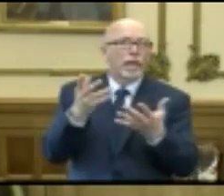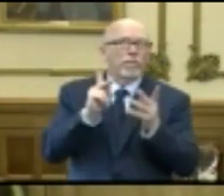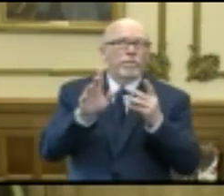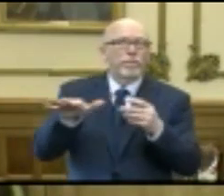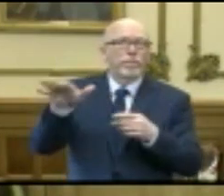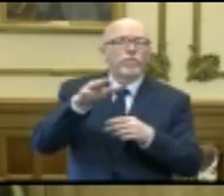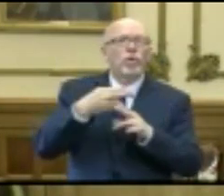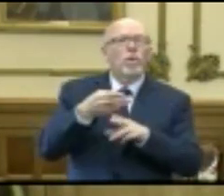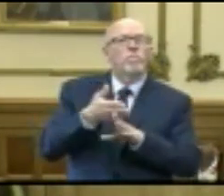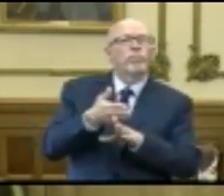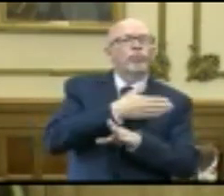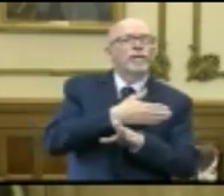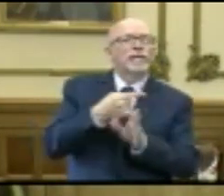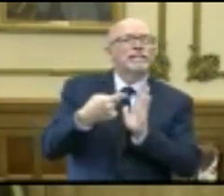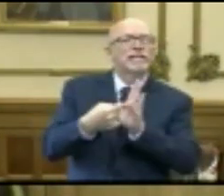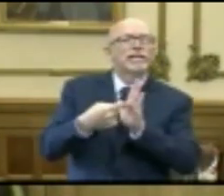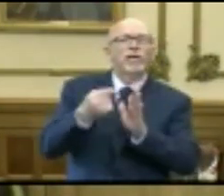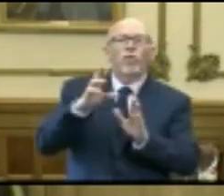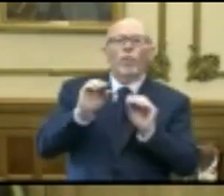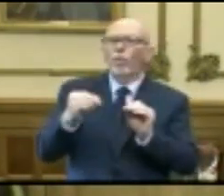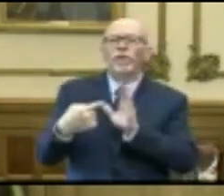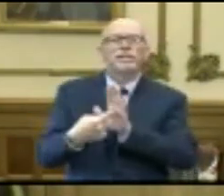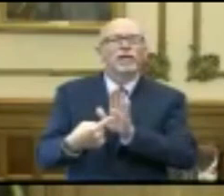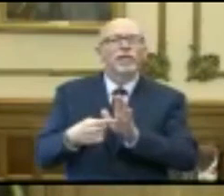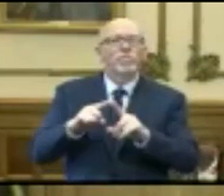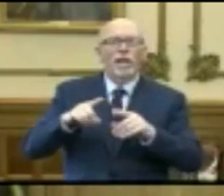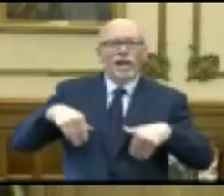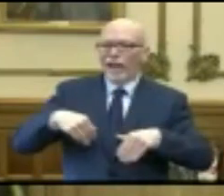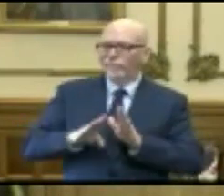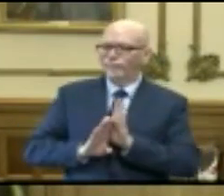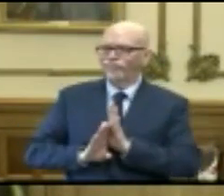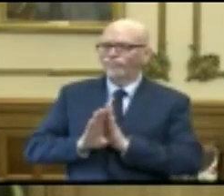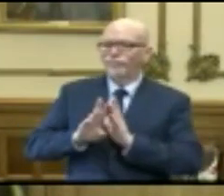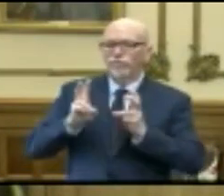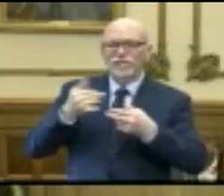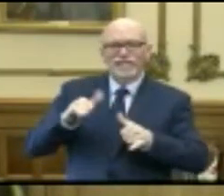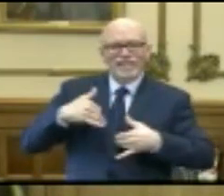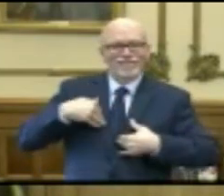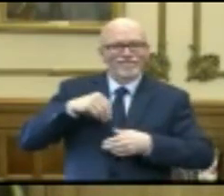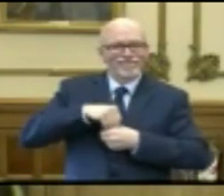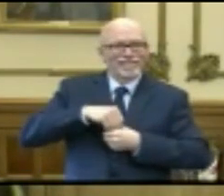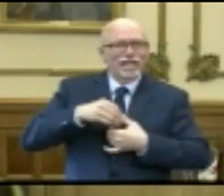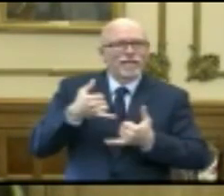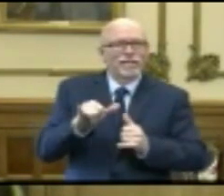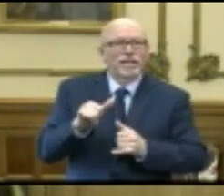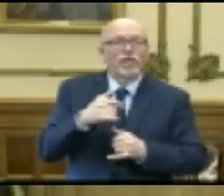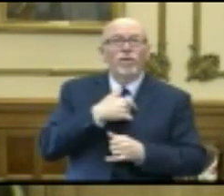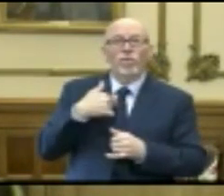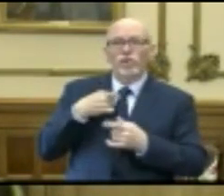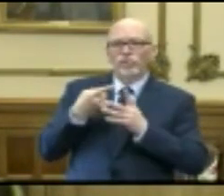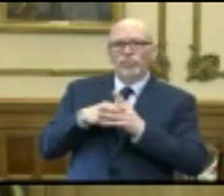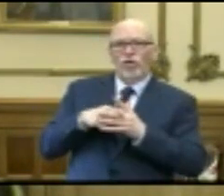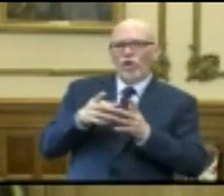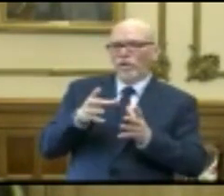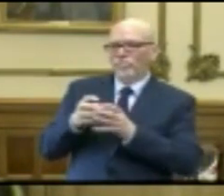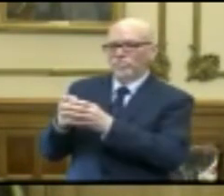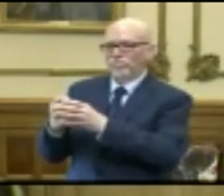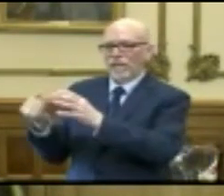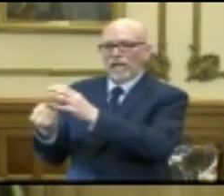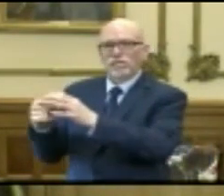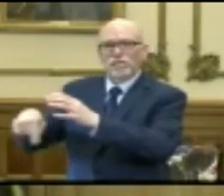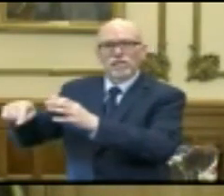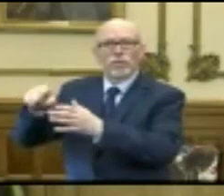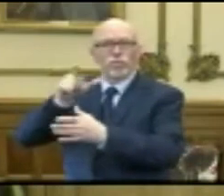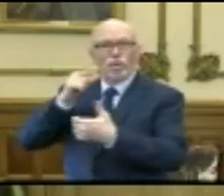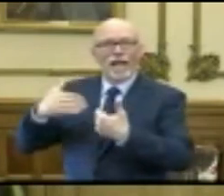or what we call pre-symptomatic, meaning they just haven't had time to develop symptoms and they're positive. So as we start to cohort individuals, we want to make sure